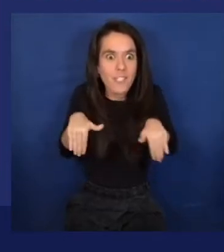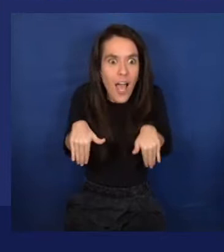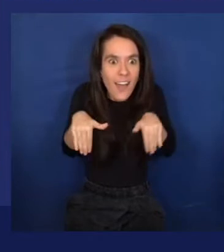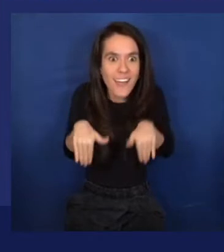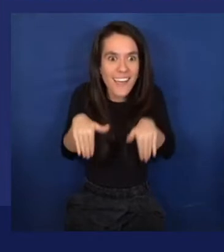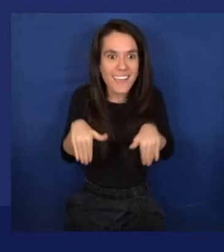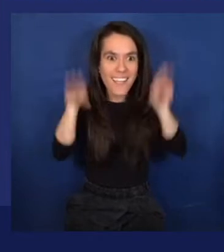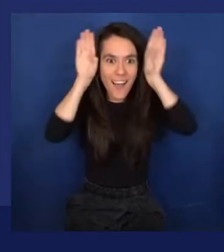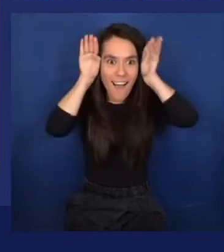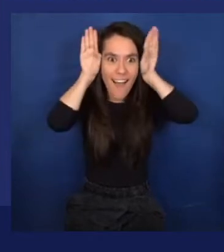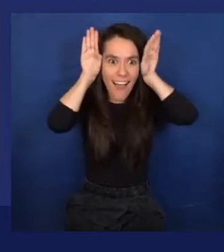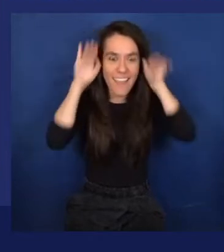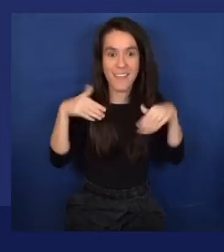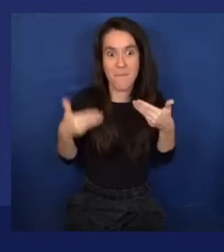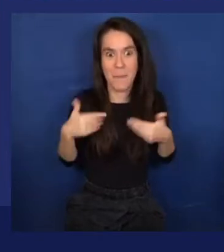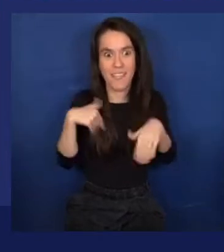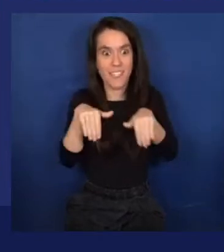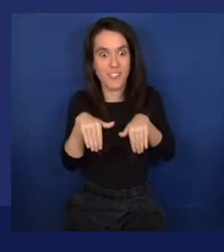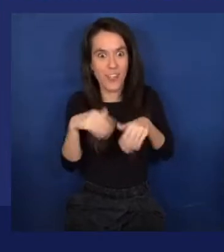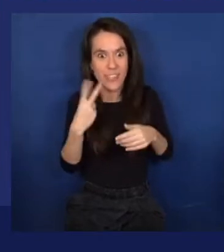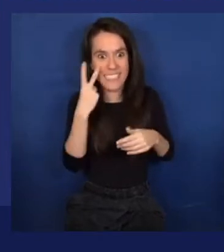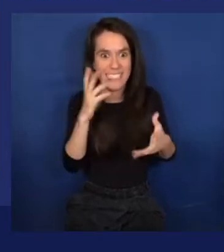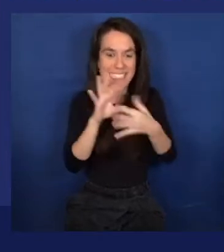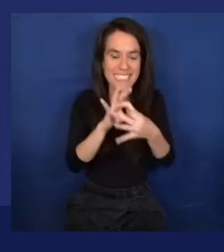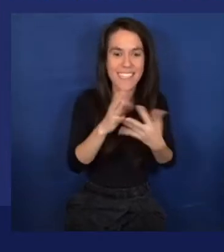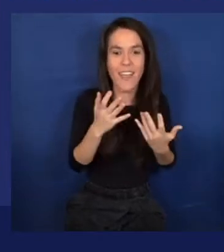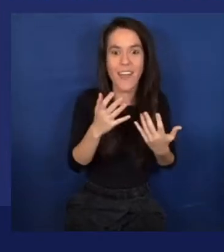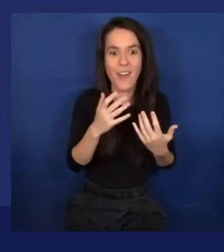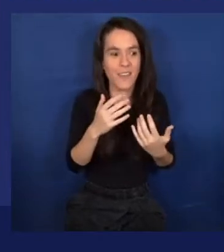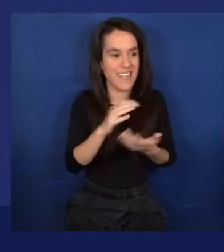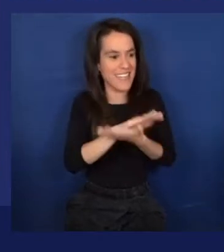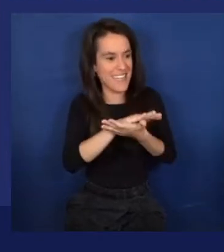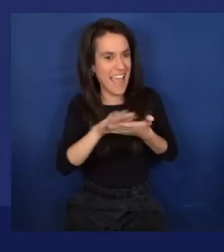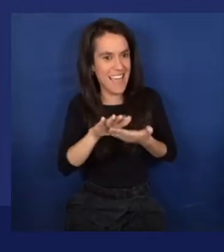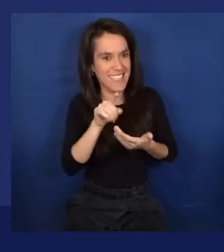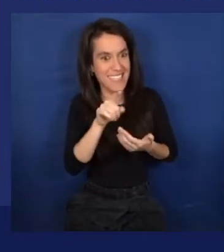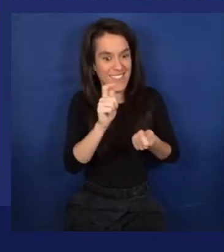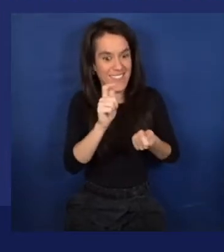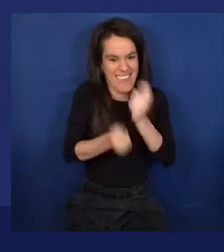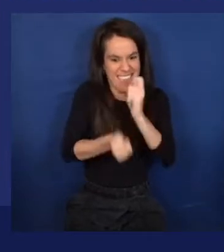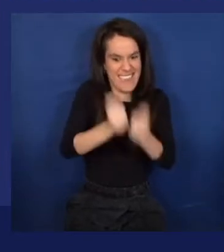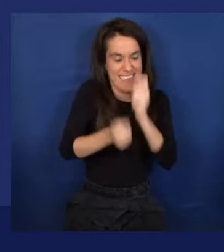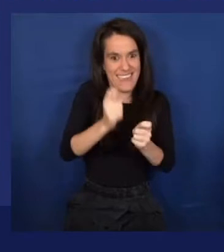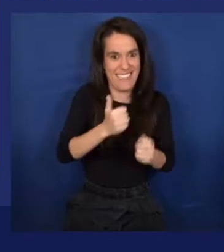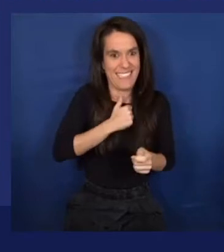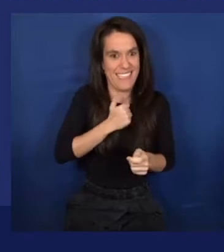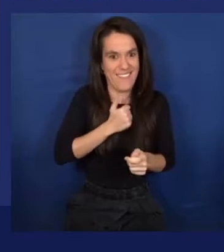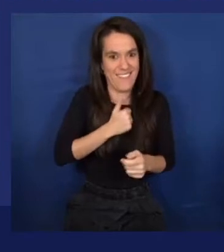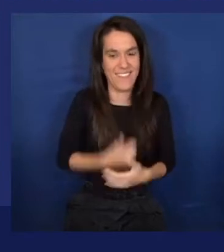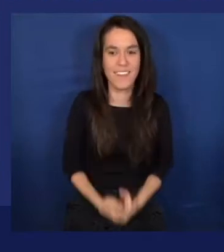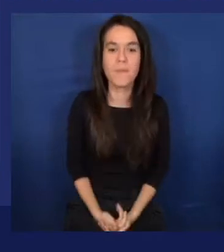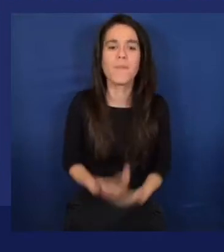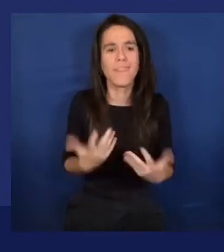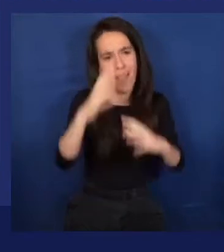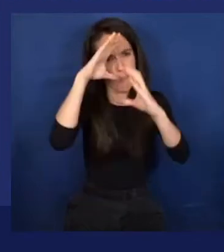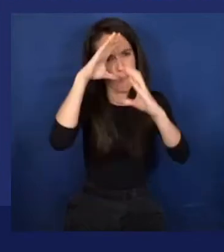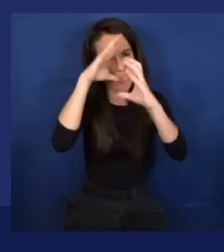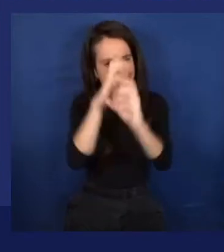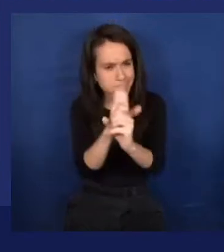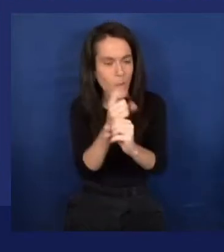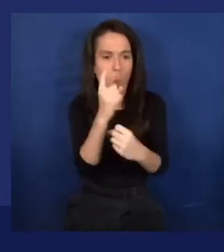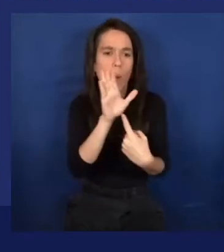dog spotter I build and A.B. Boyd wrote a really nice tutorial for that too. But now we're going to focus on